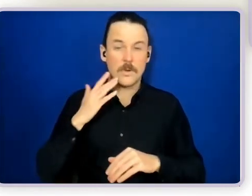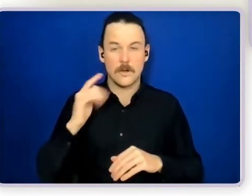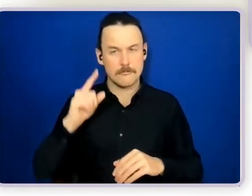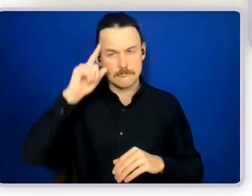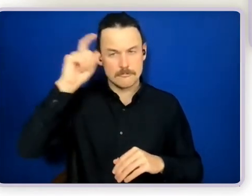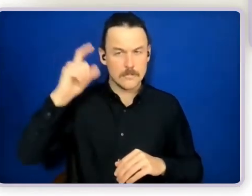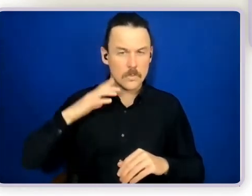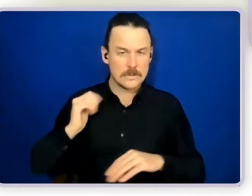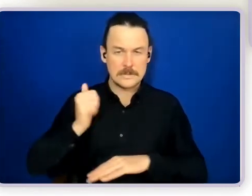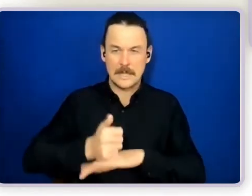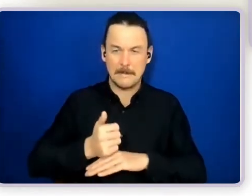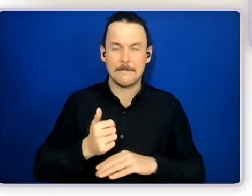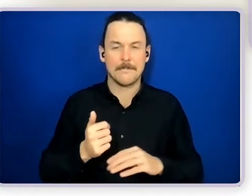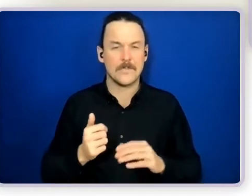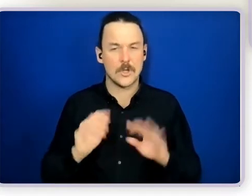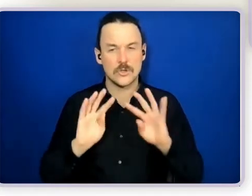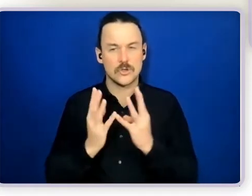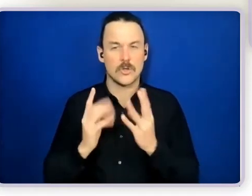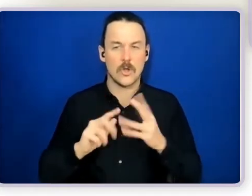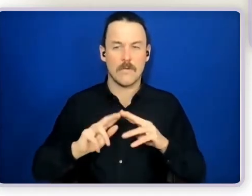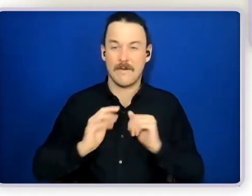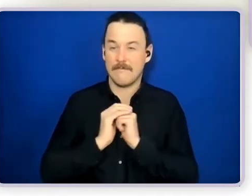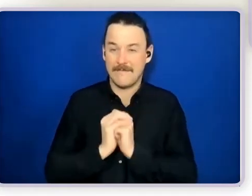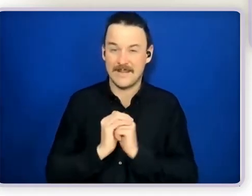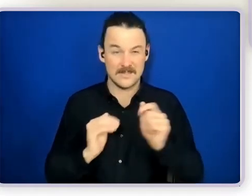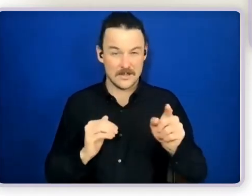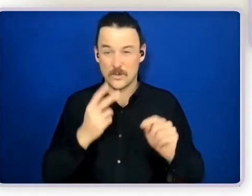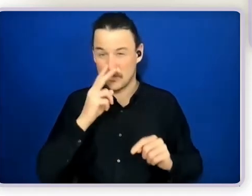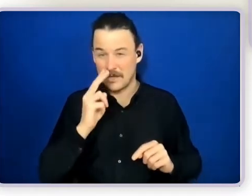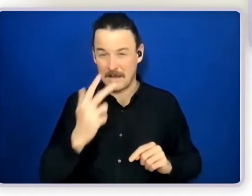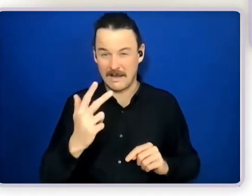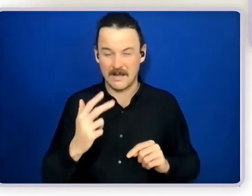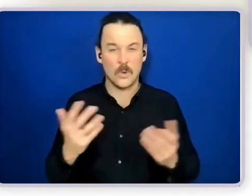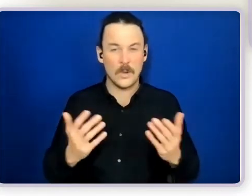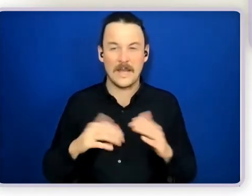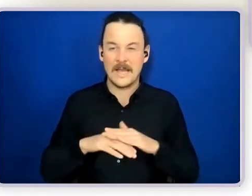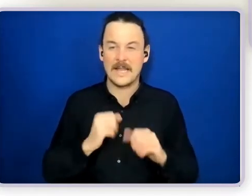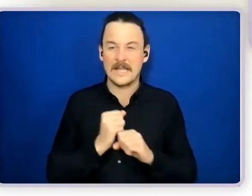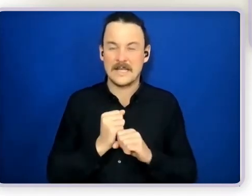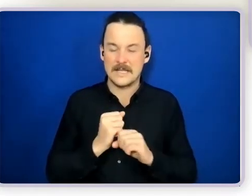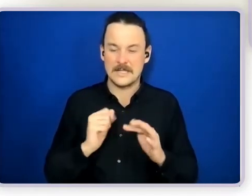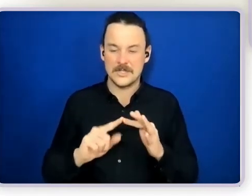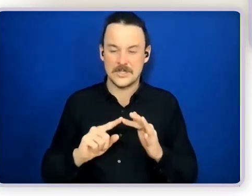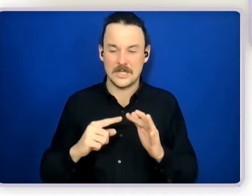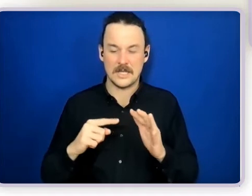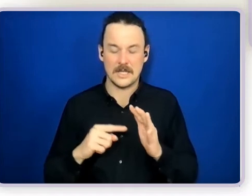of a hospital. She was intelligent working and studying at the time at a university. And her